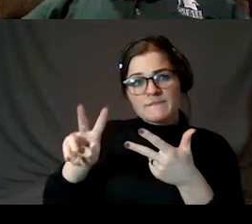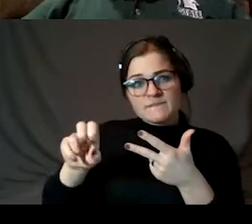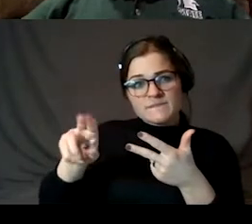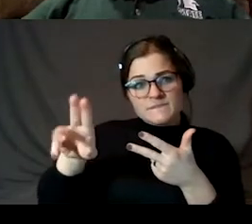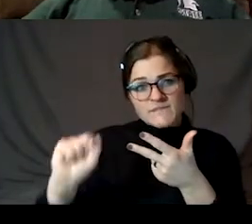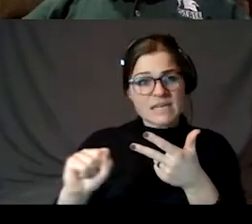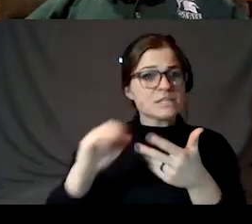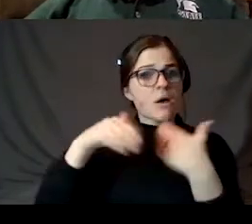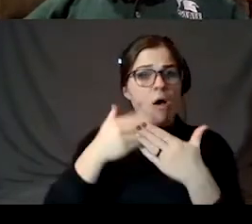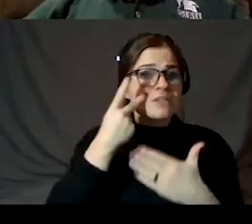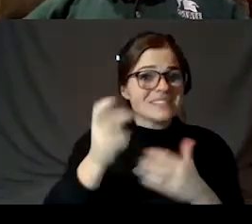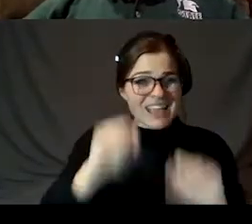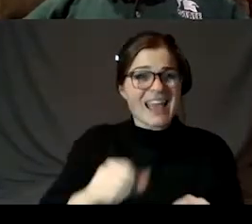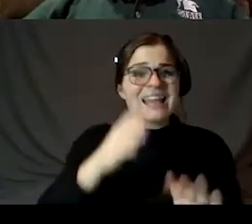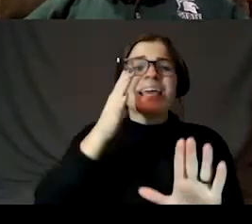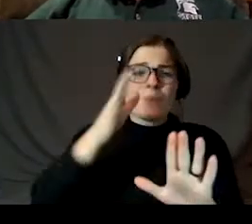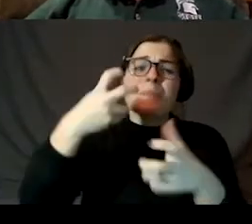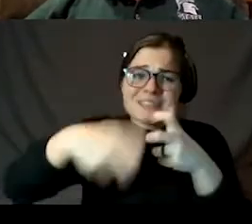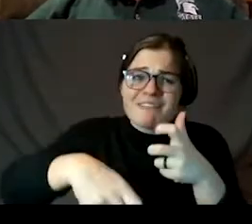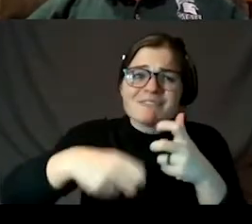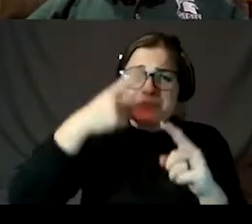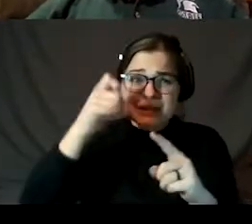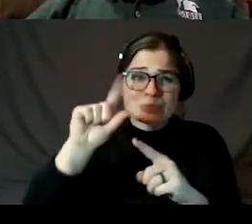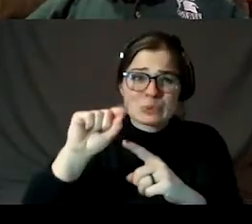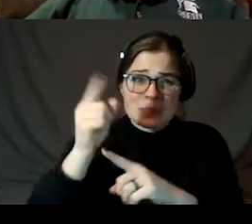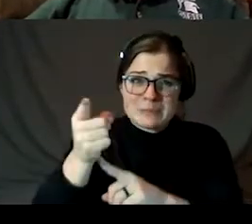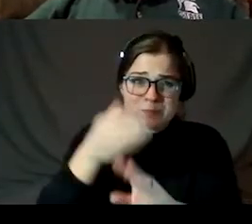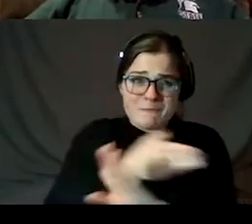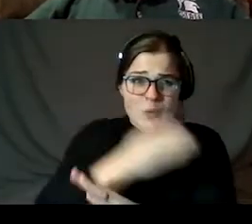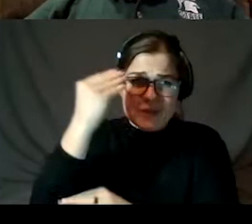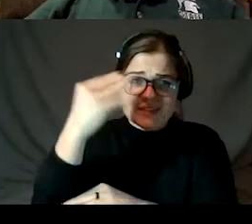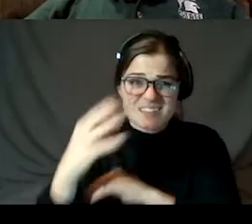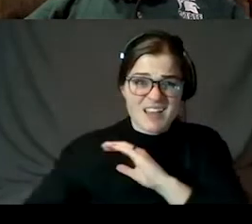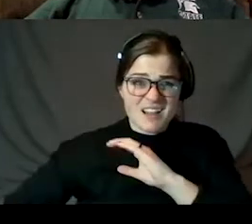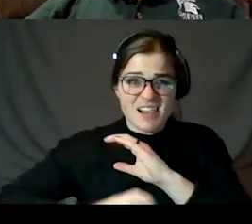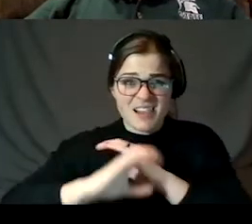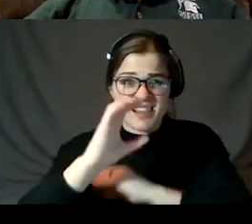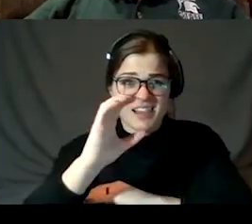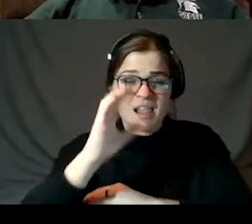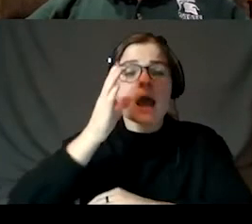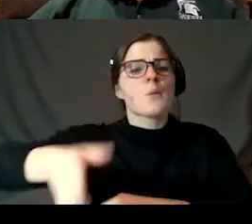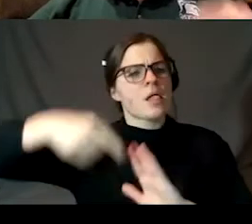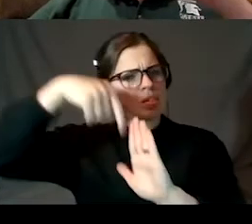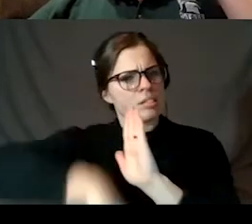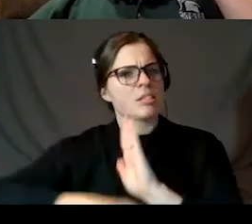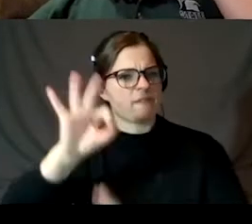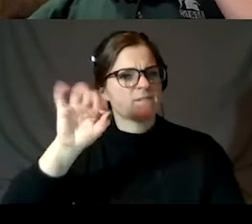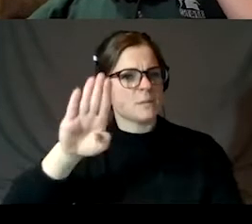going to be really hard to see them because you notice this 20 minutes before the sun. Talk more about that in February, but just kind of an update.